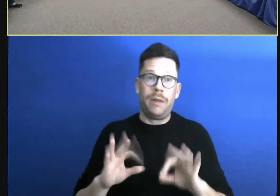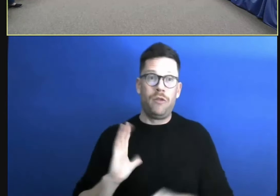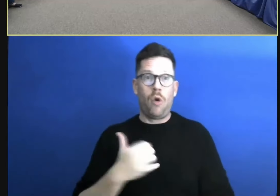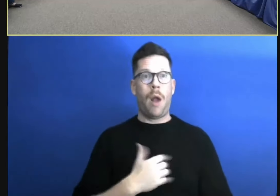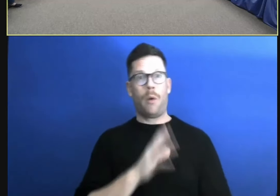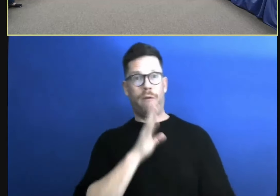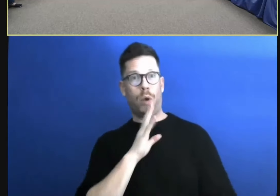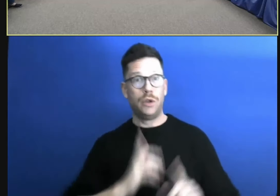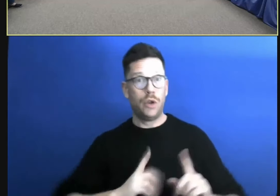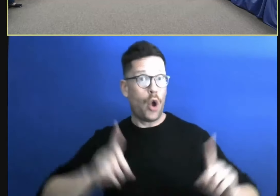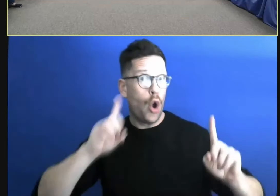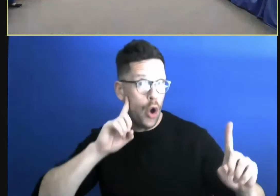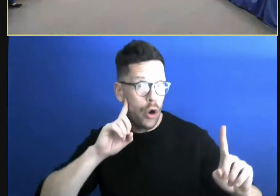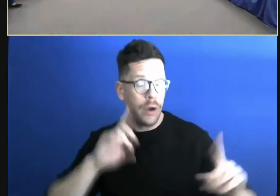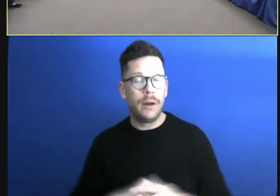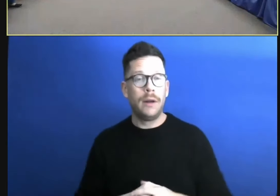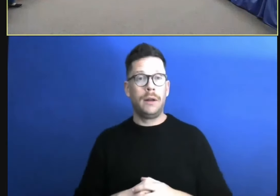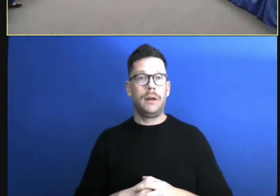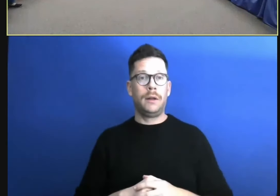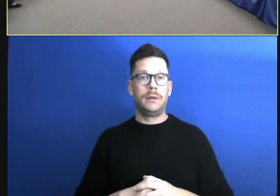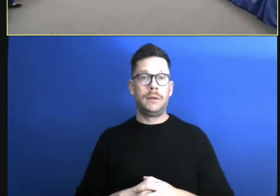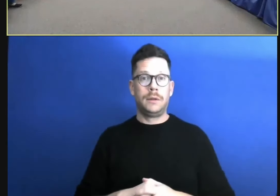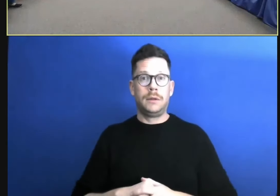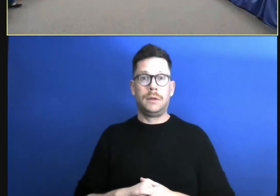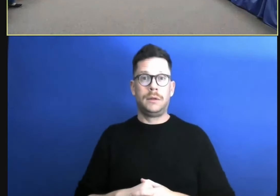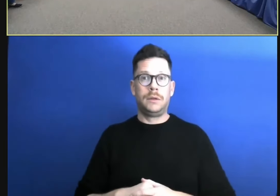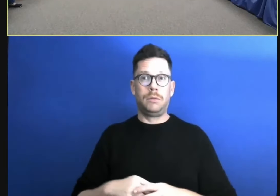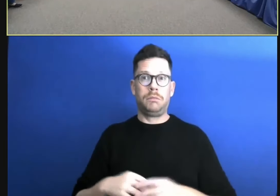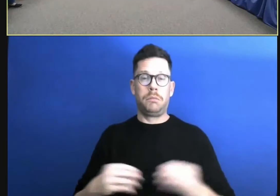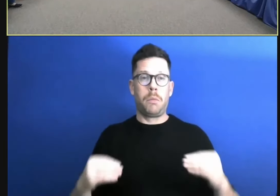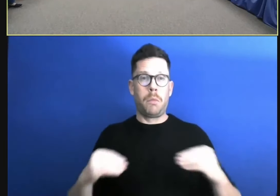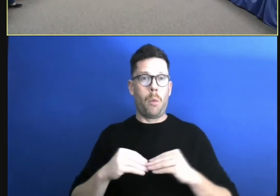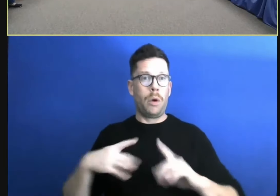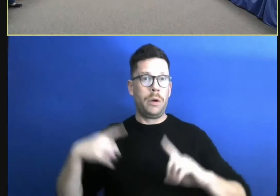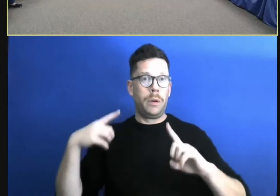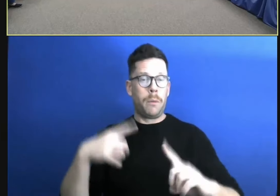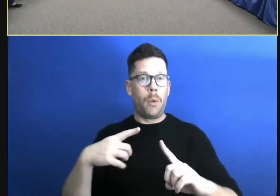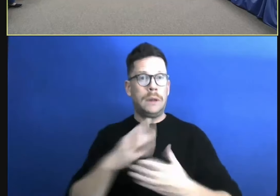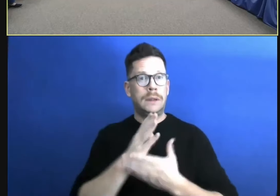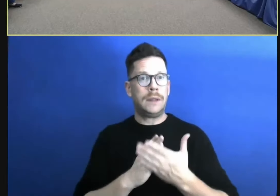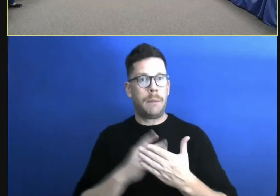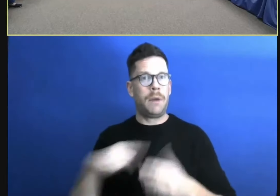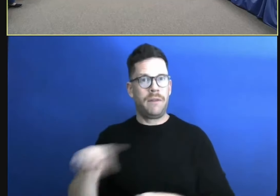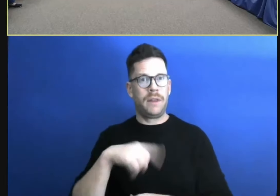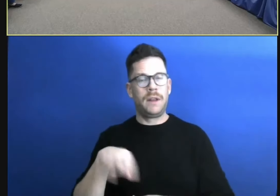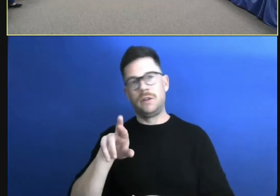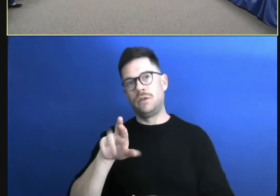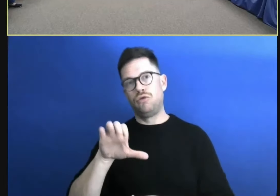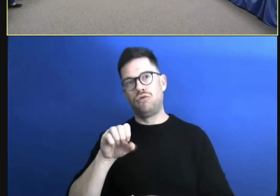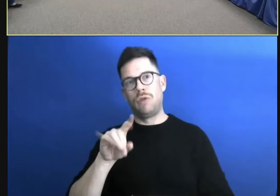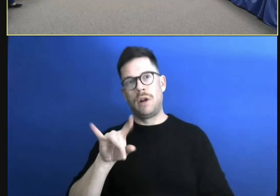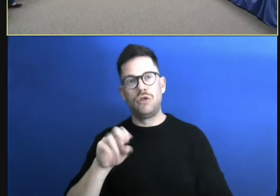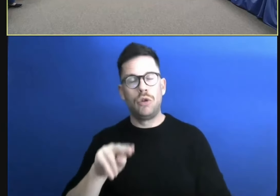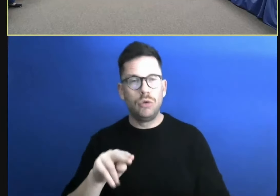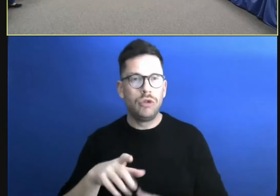that means that, I think to, to Catherine's point, Joe, your point, you know, some of these resolutions looking through, there are costs to